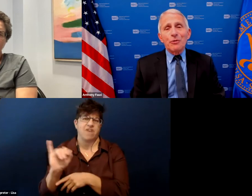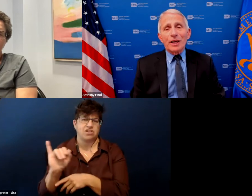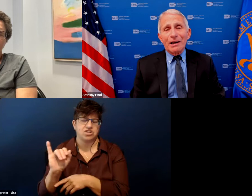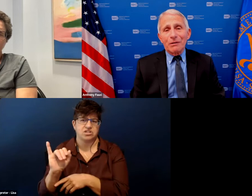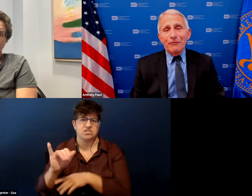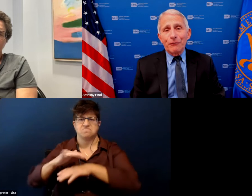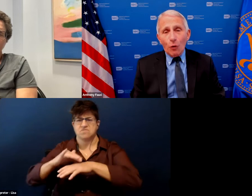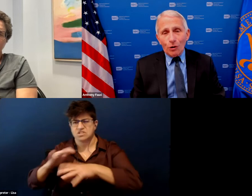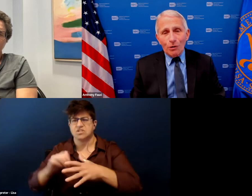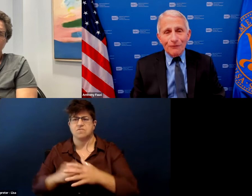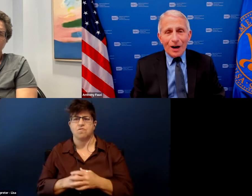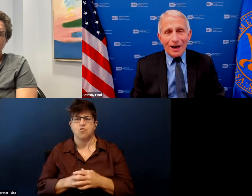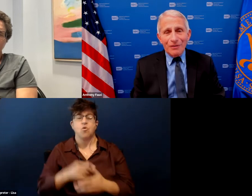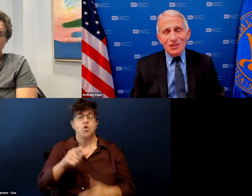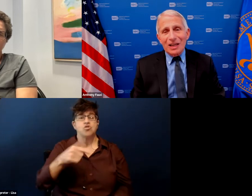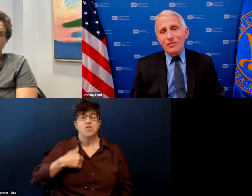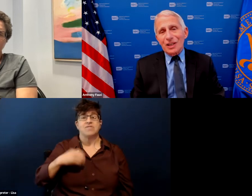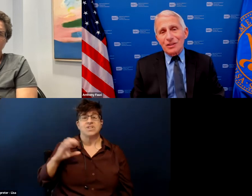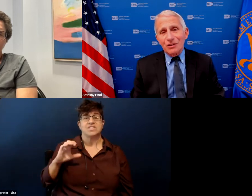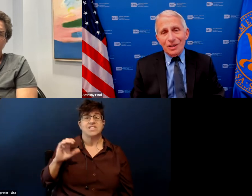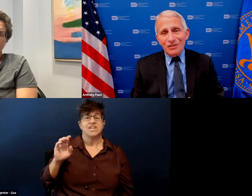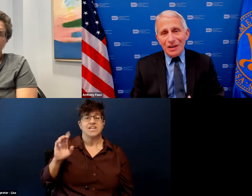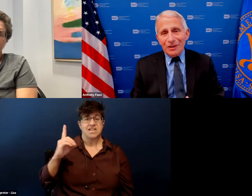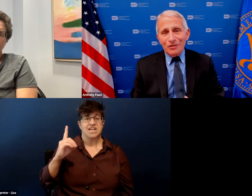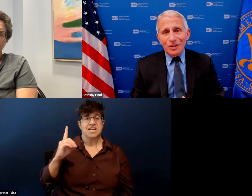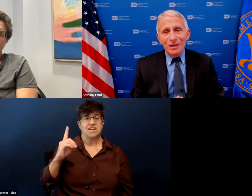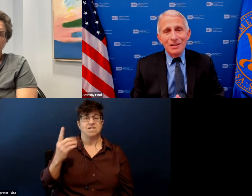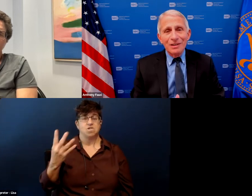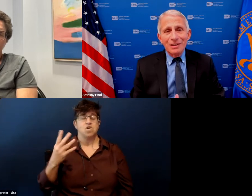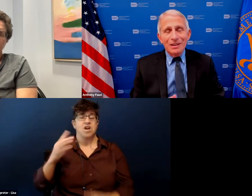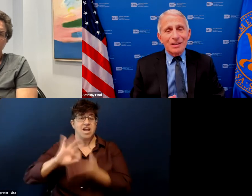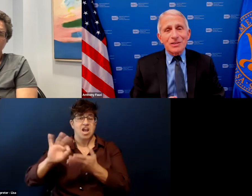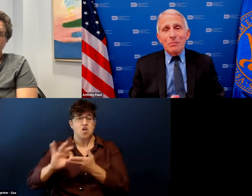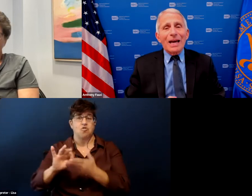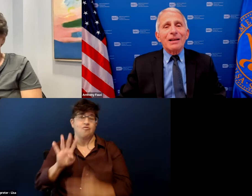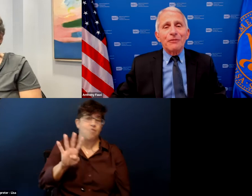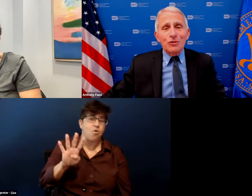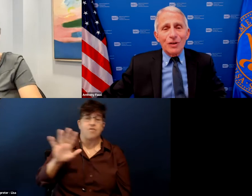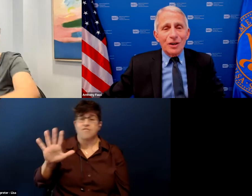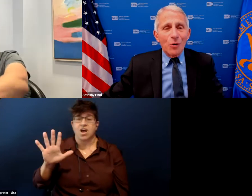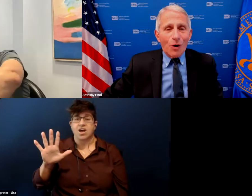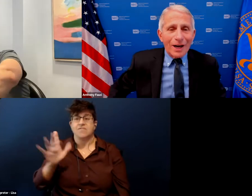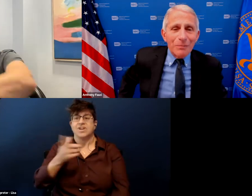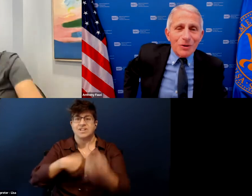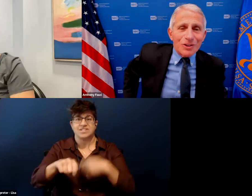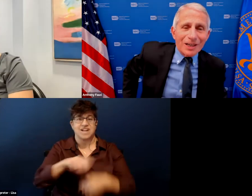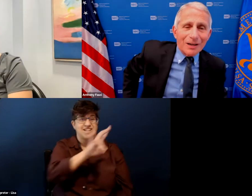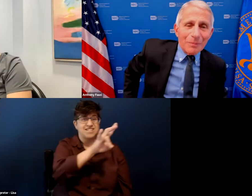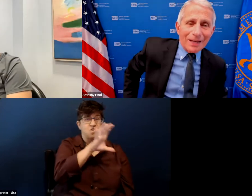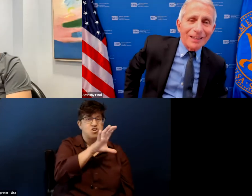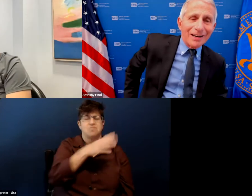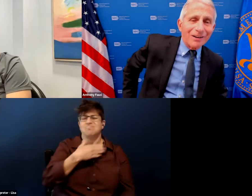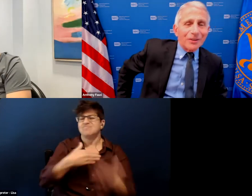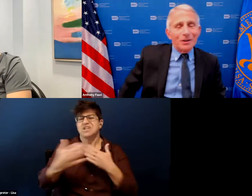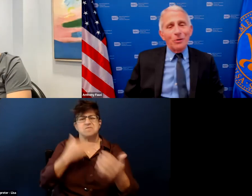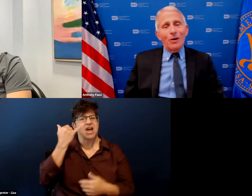cd4 count of four or five instead of 600 and 700 it doesn't matter if you treat an oi because they're going to come